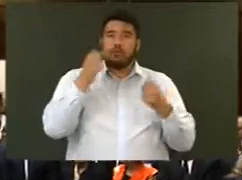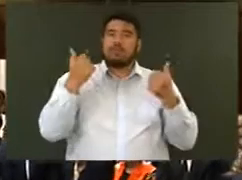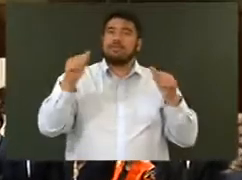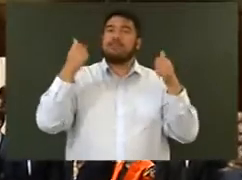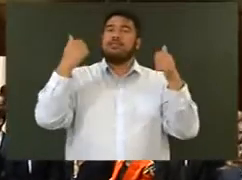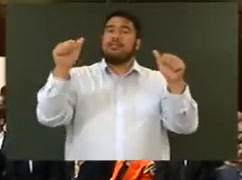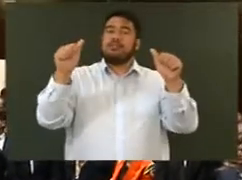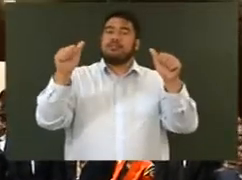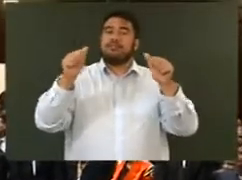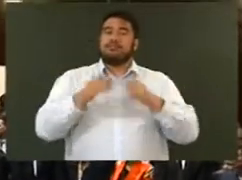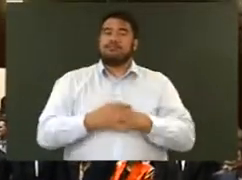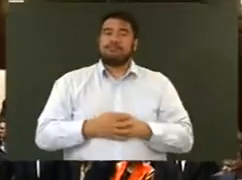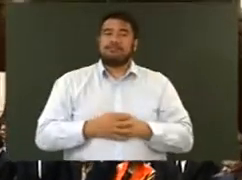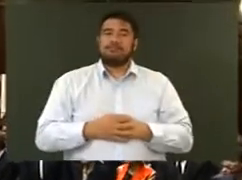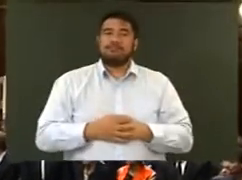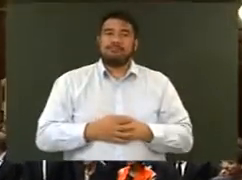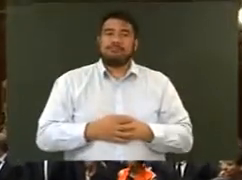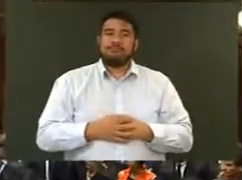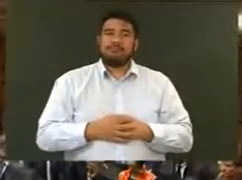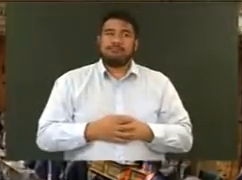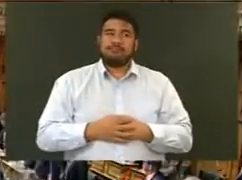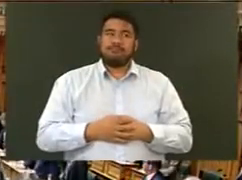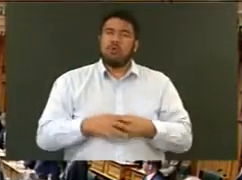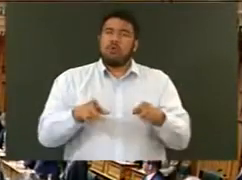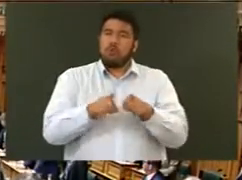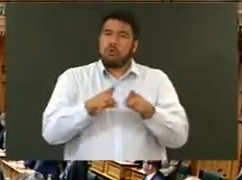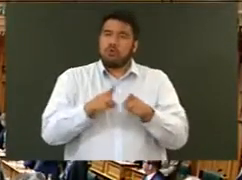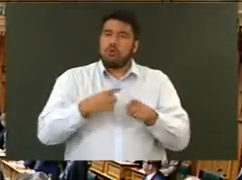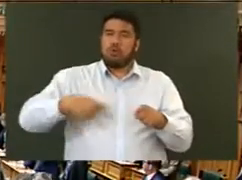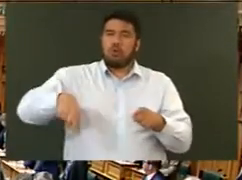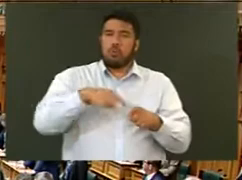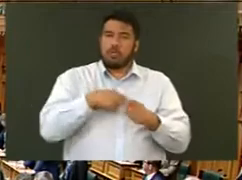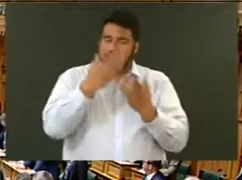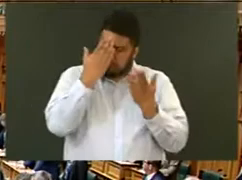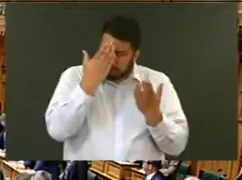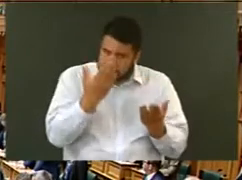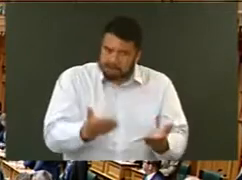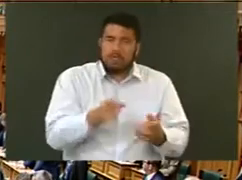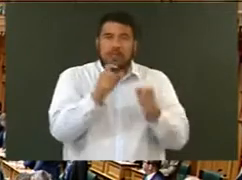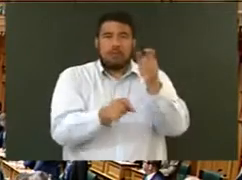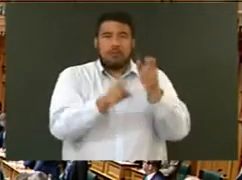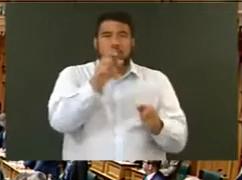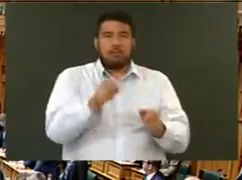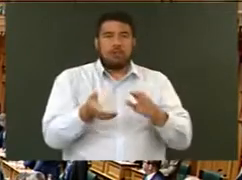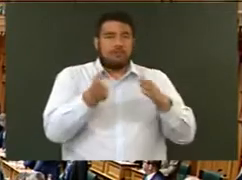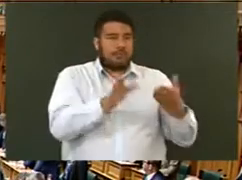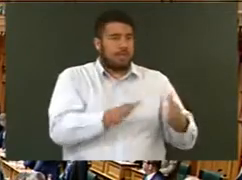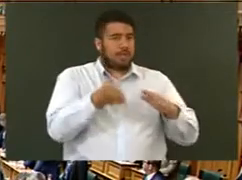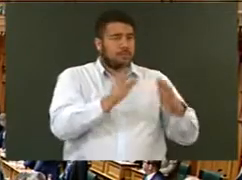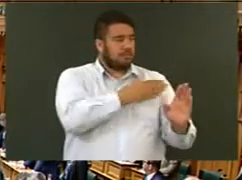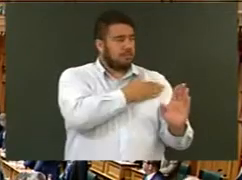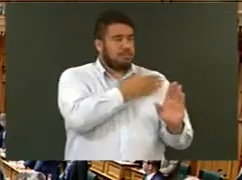Aue, aue, aue, aue, te aroha ki a